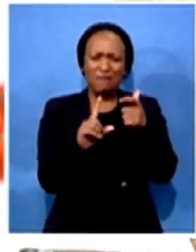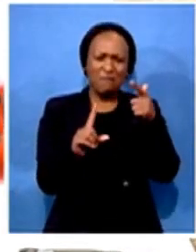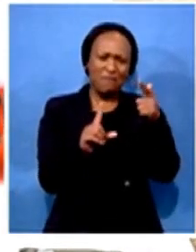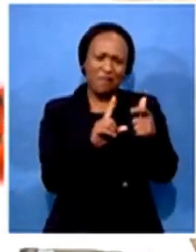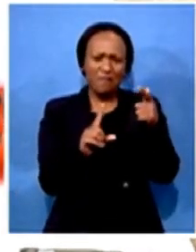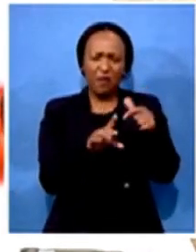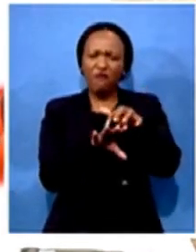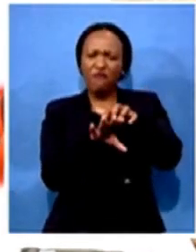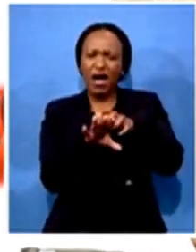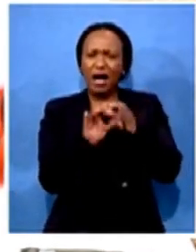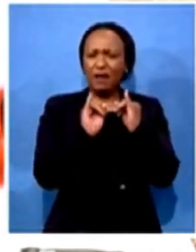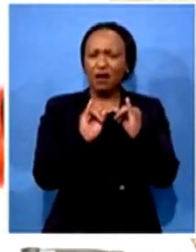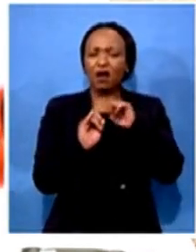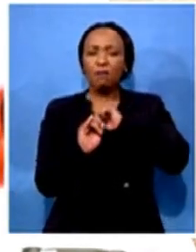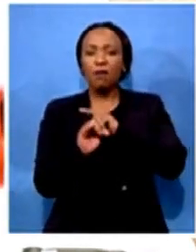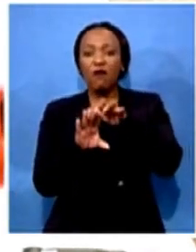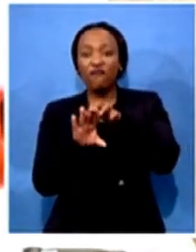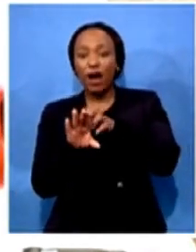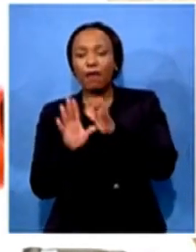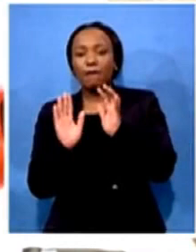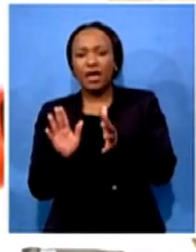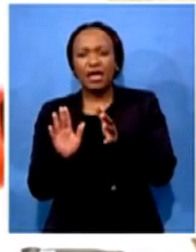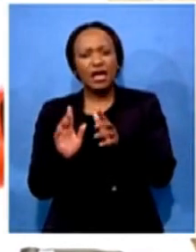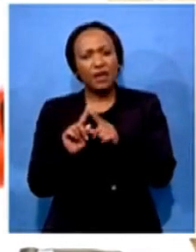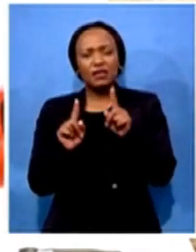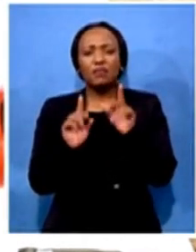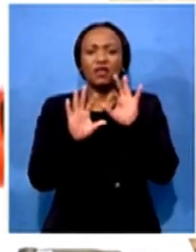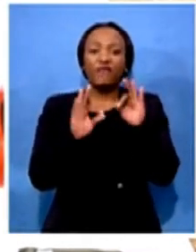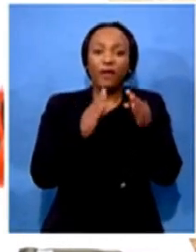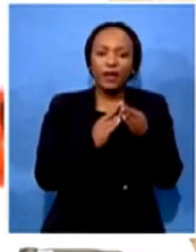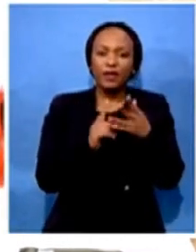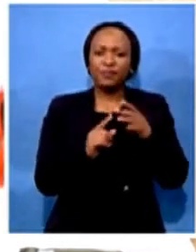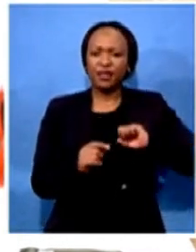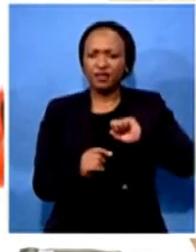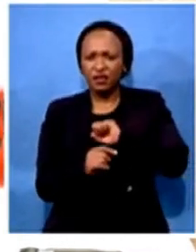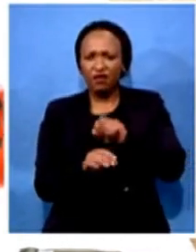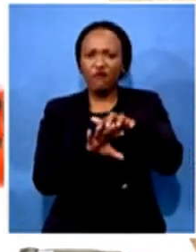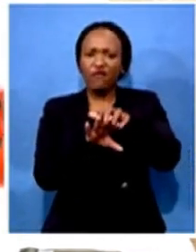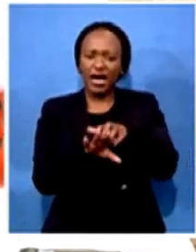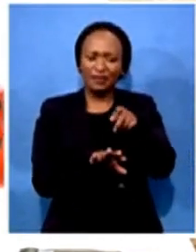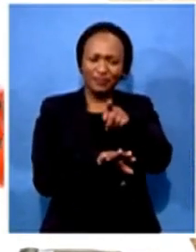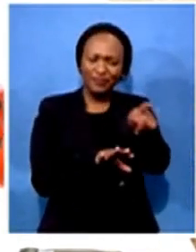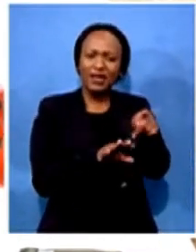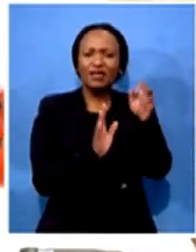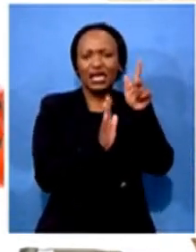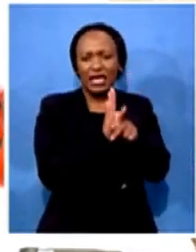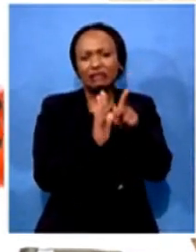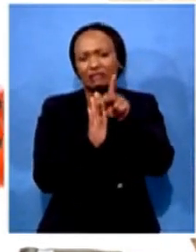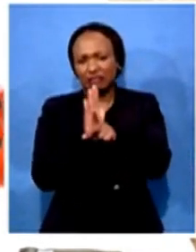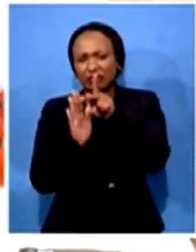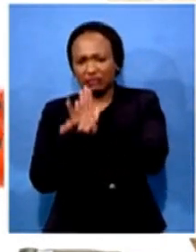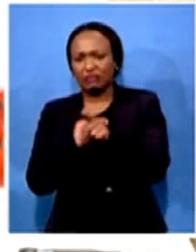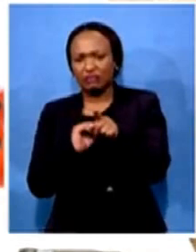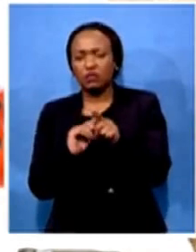the families and the employees. And the farmers is our food security. And we need